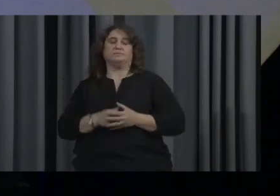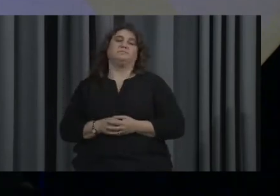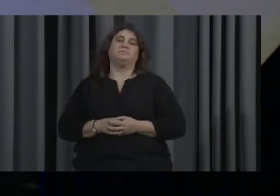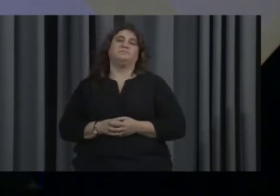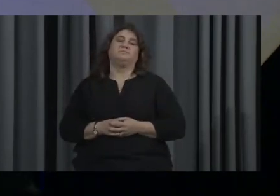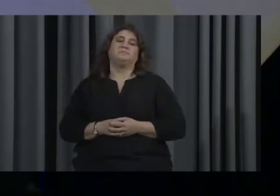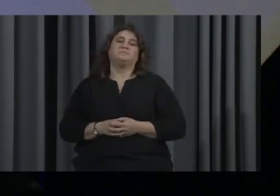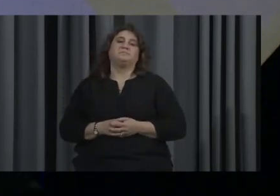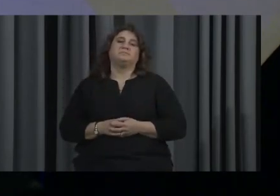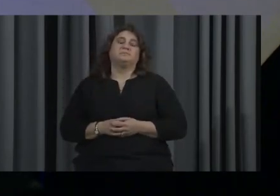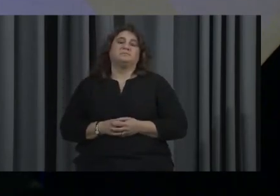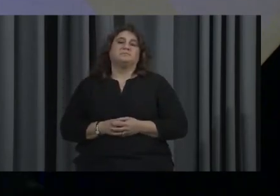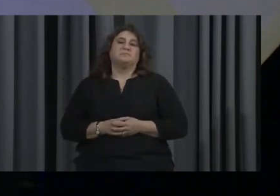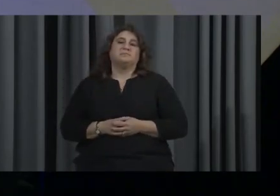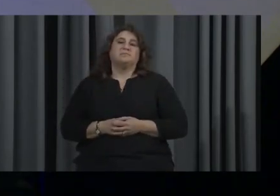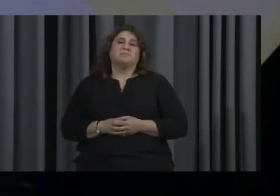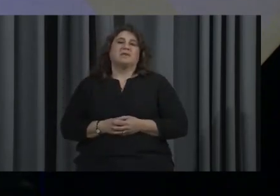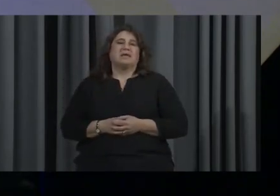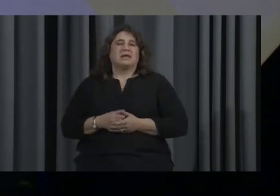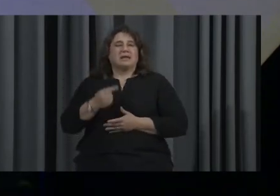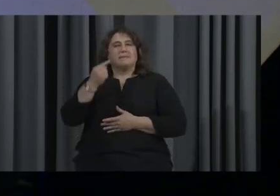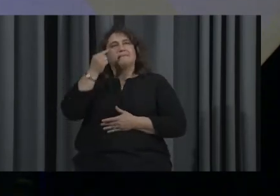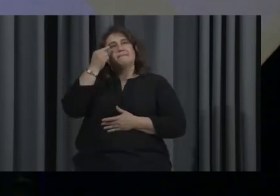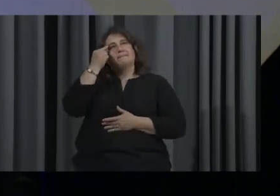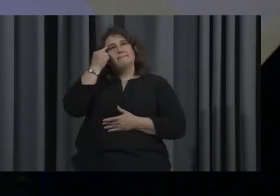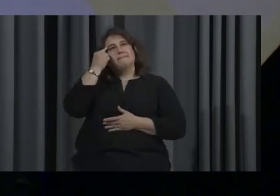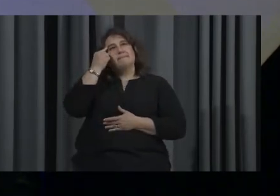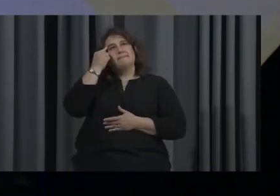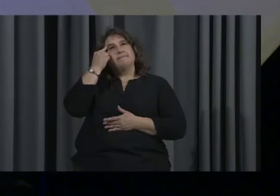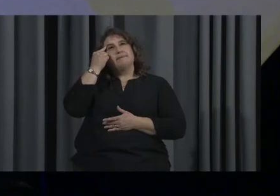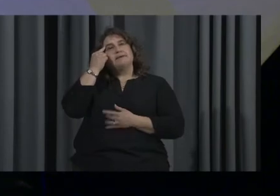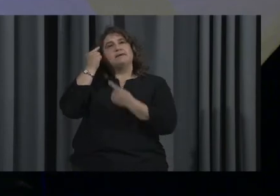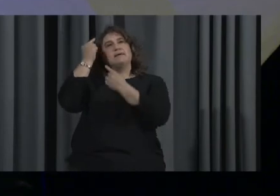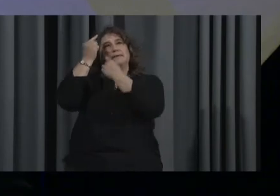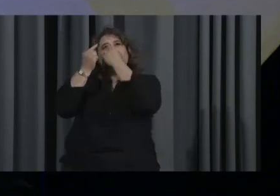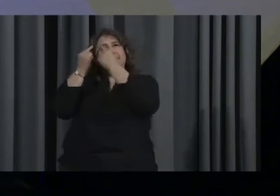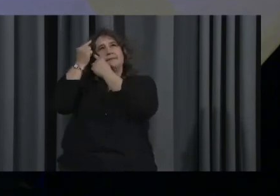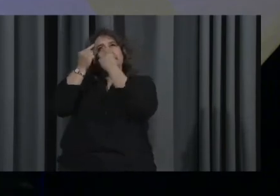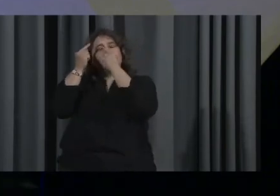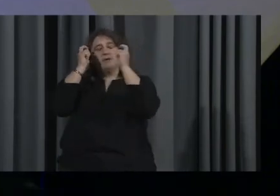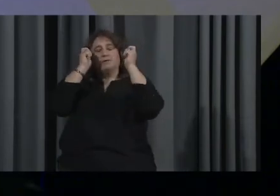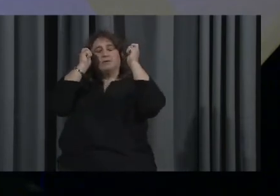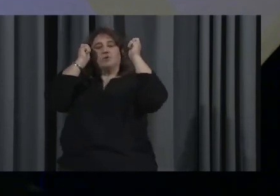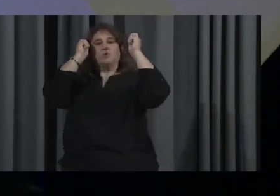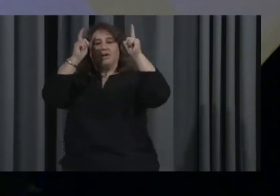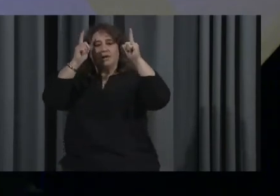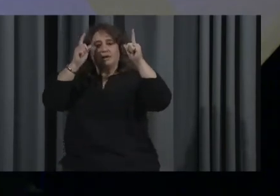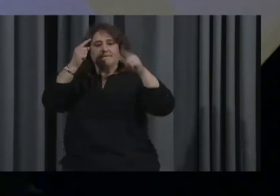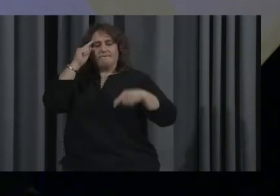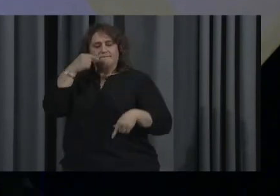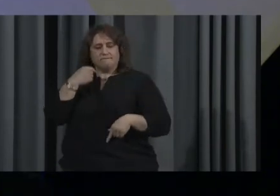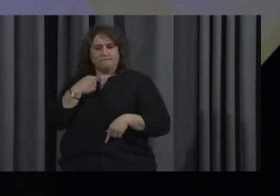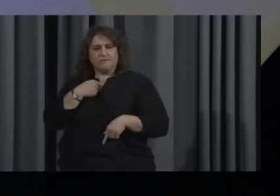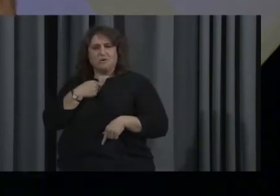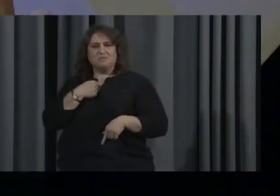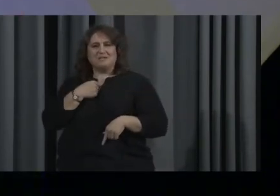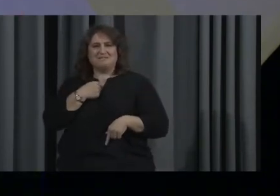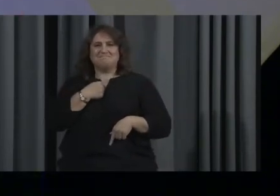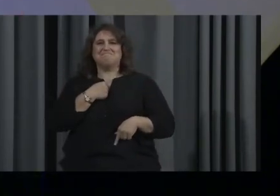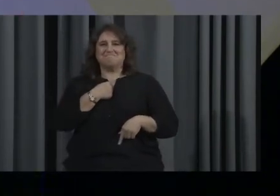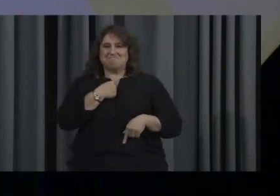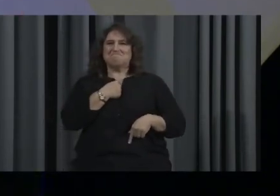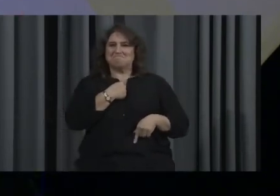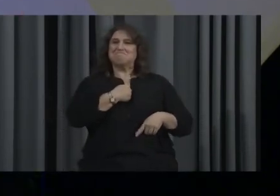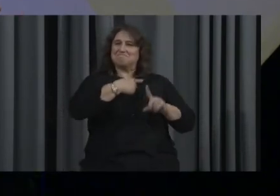So I think when we think about awakening, to me, that is such a positive